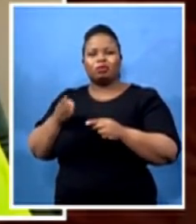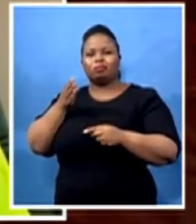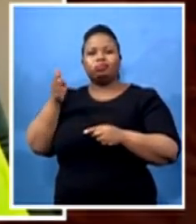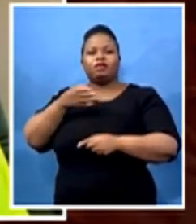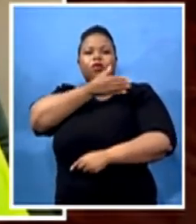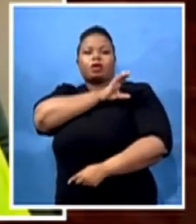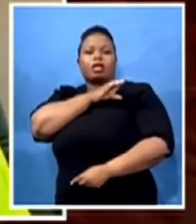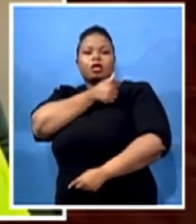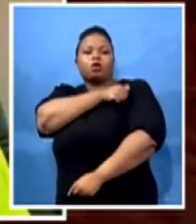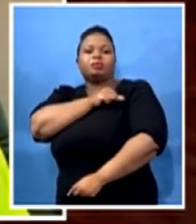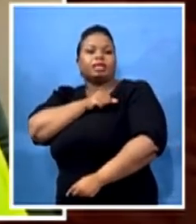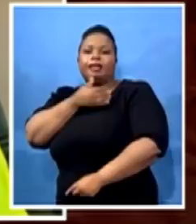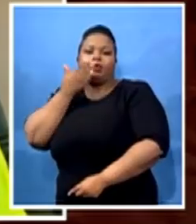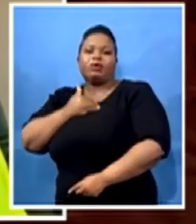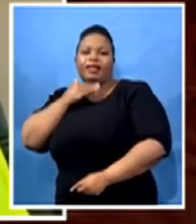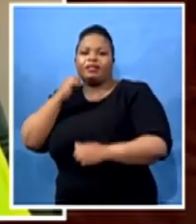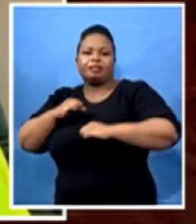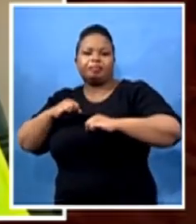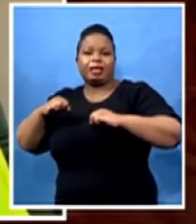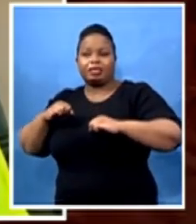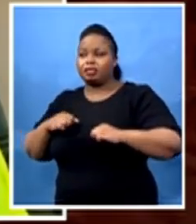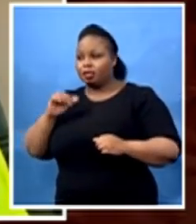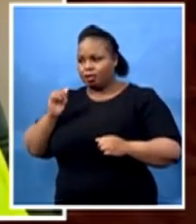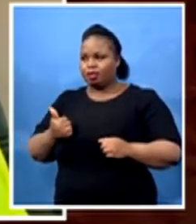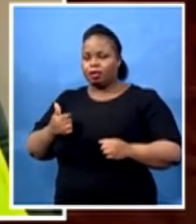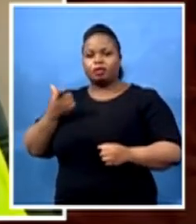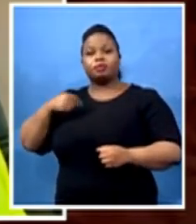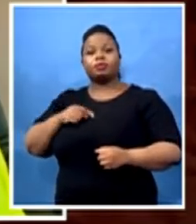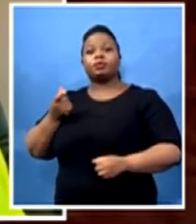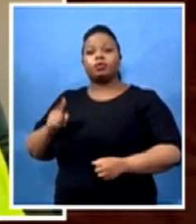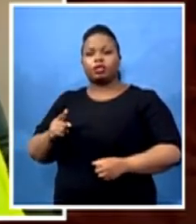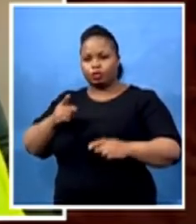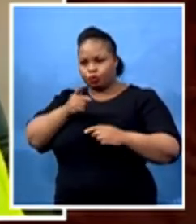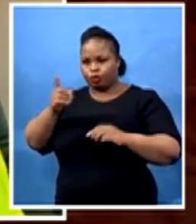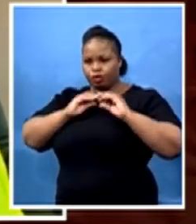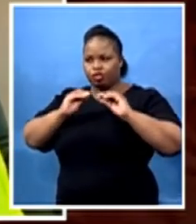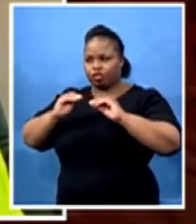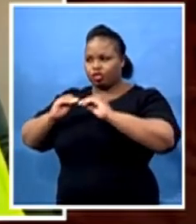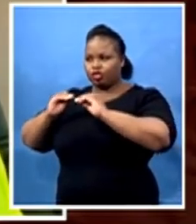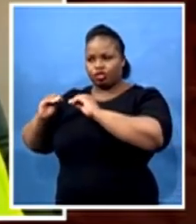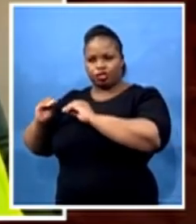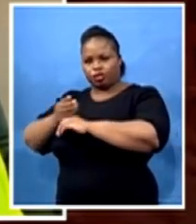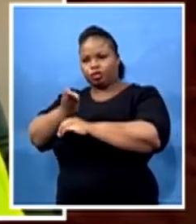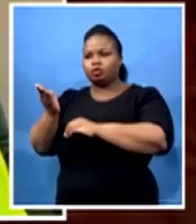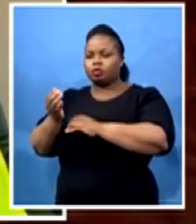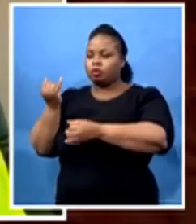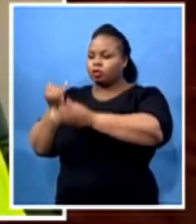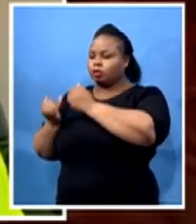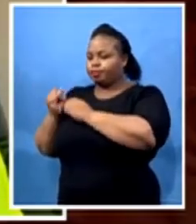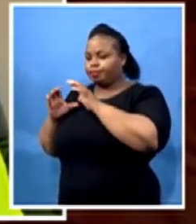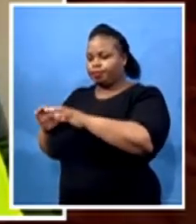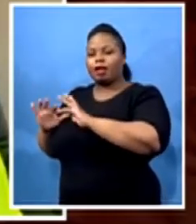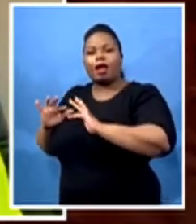So what we do is to teach you on how you can isolate yourself in your own household,